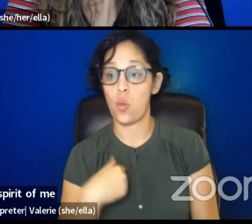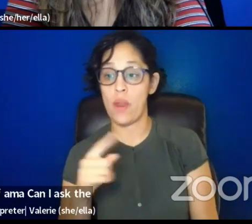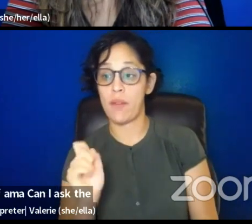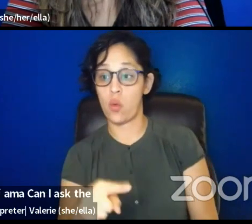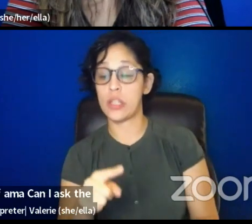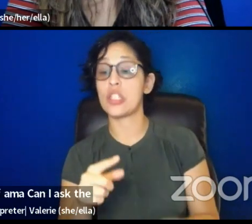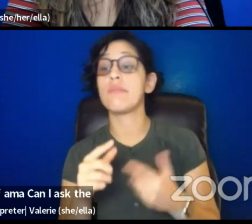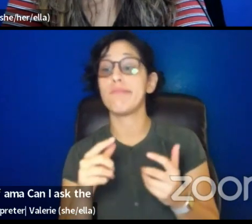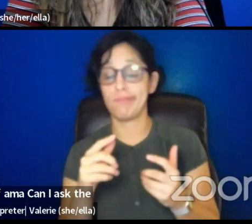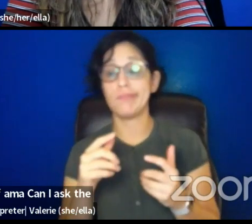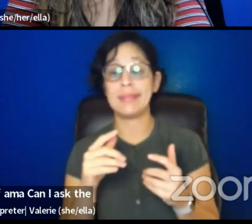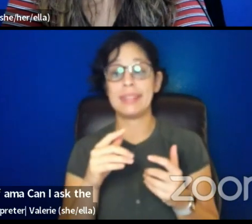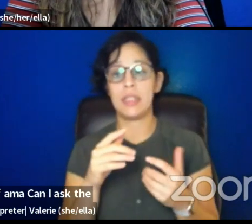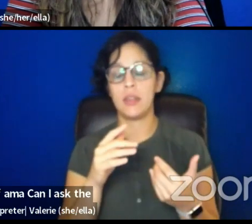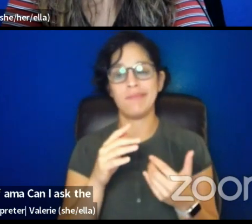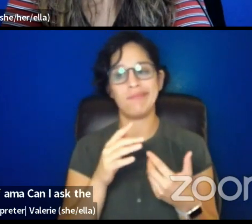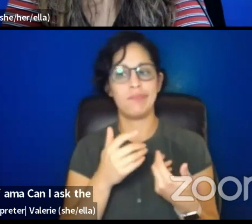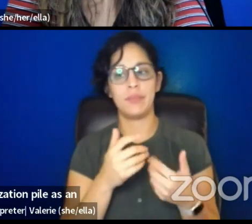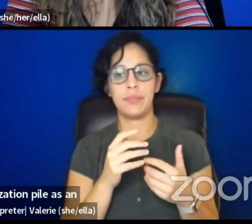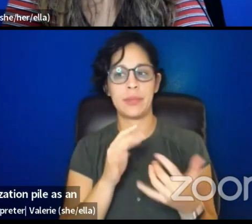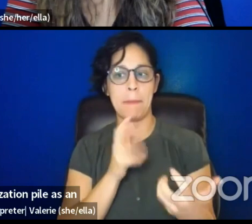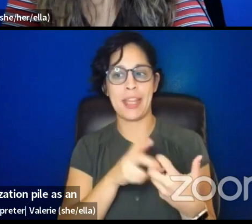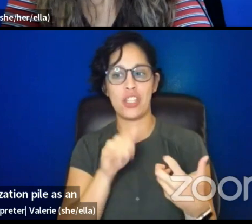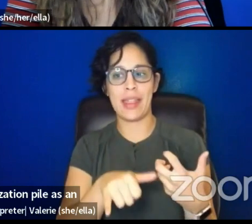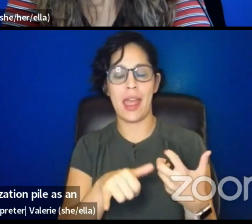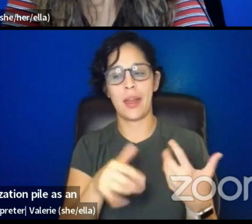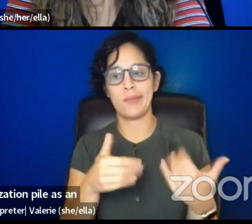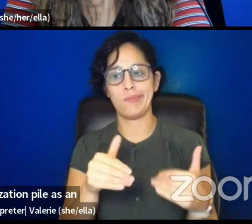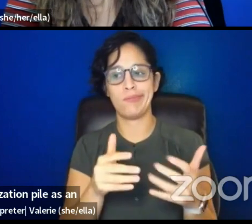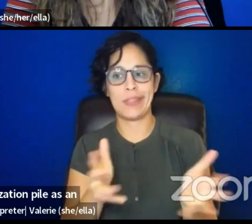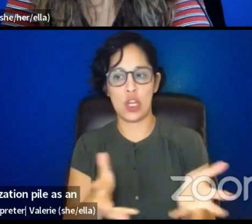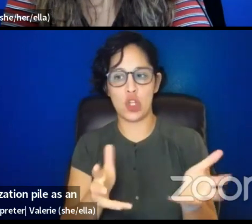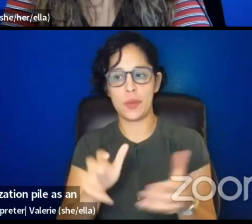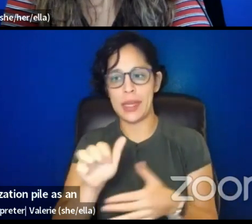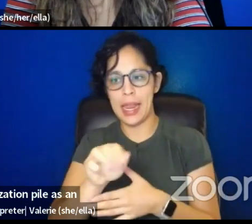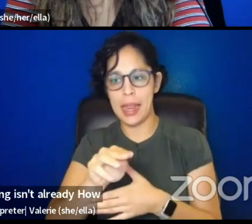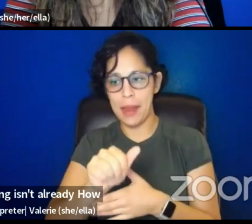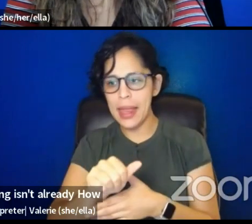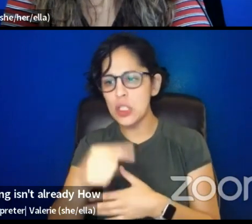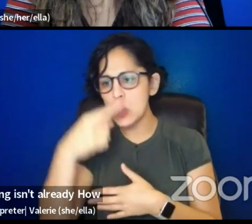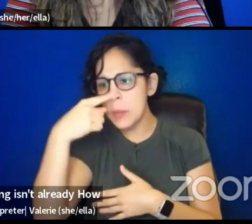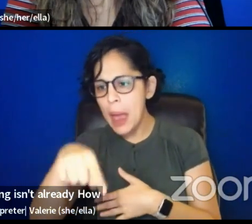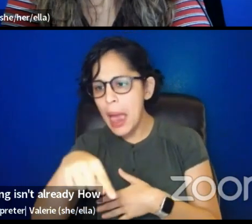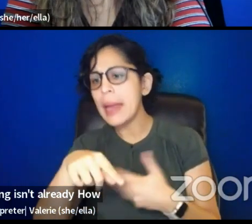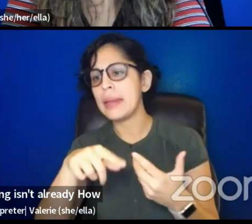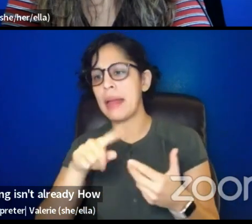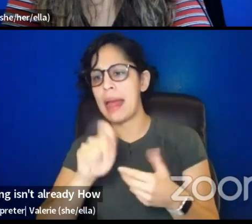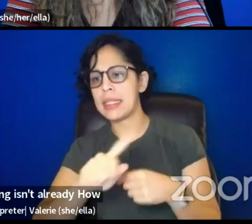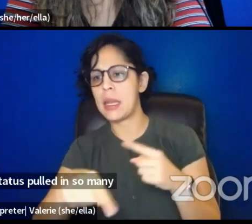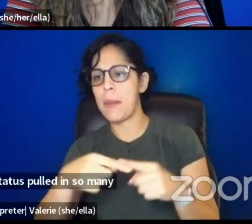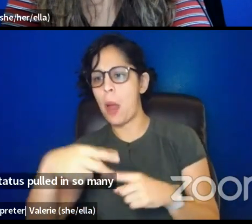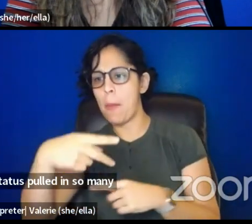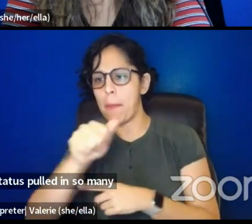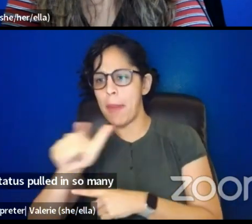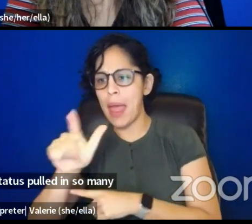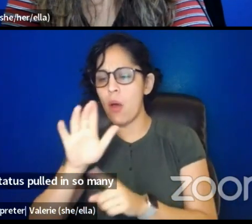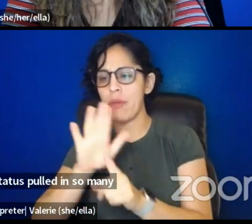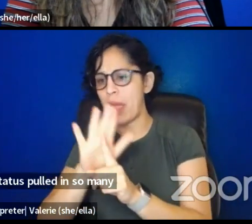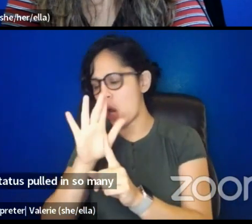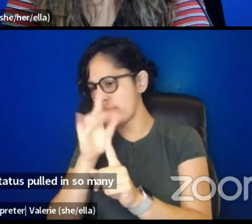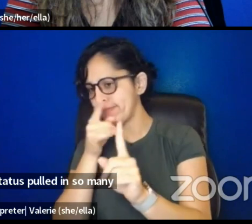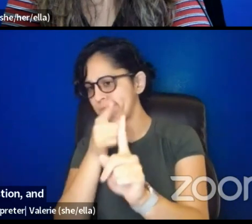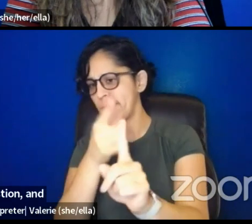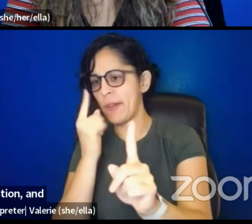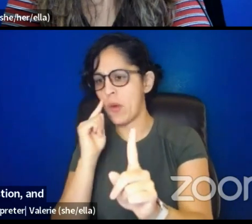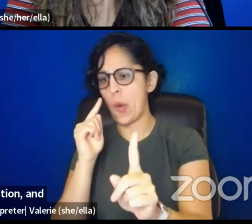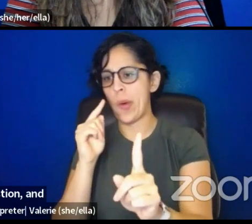PAL as an organization. So glad you're growing as an order. How do you sustain that growth with the staff that is pulled in so many directions? Yeah, that's a great question. Um,